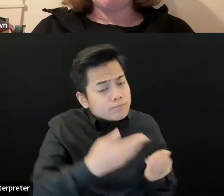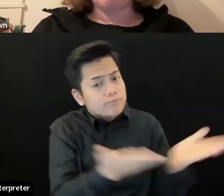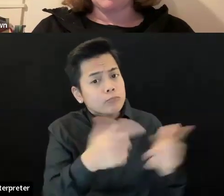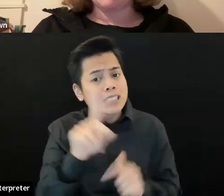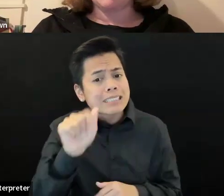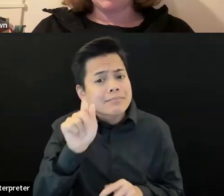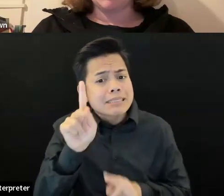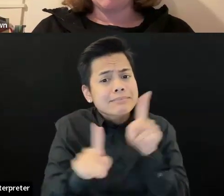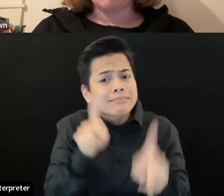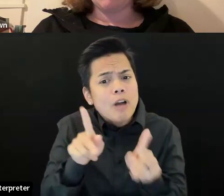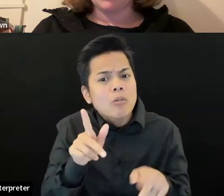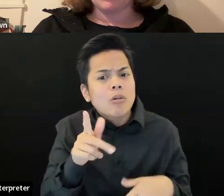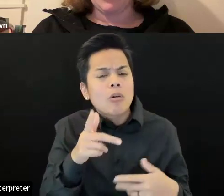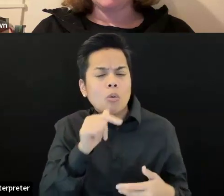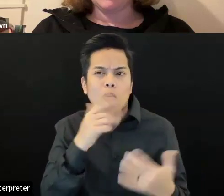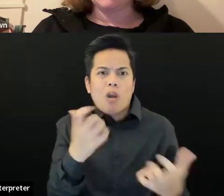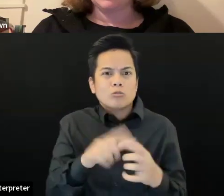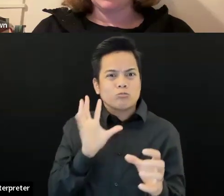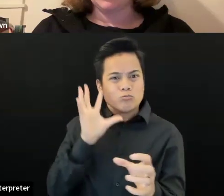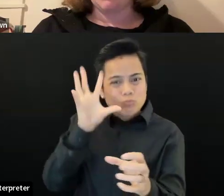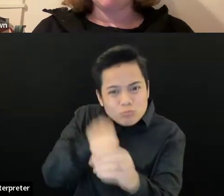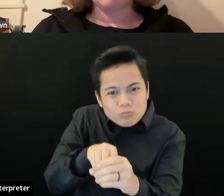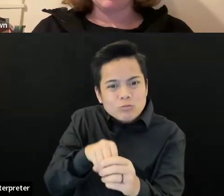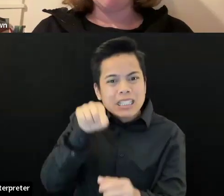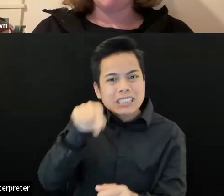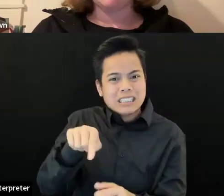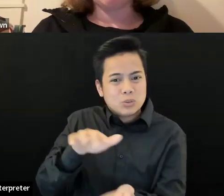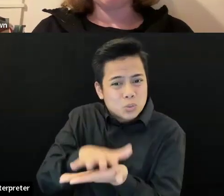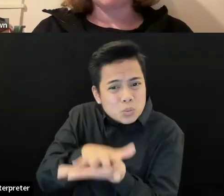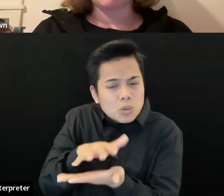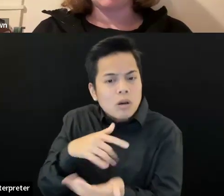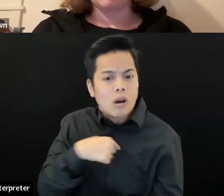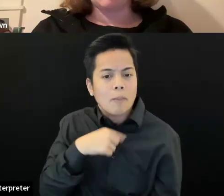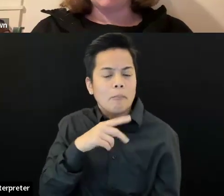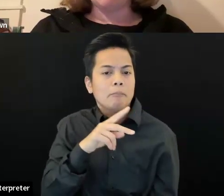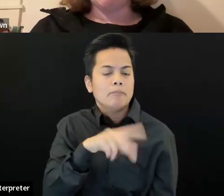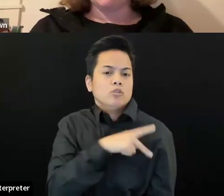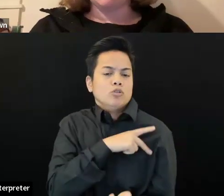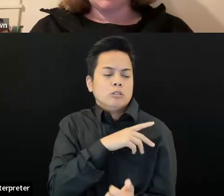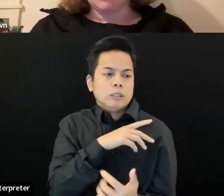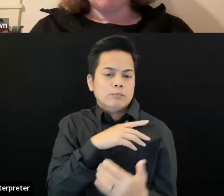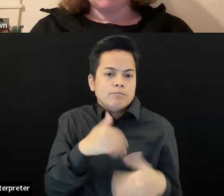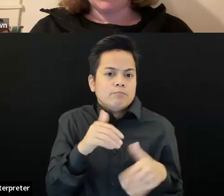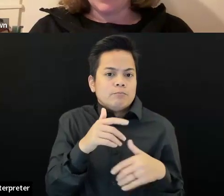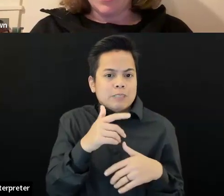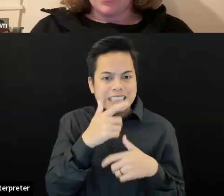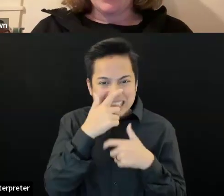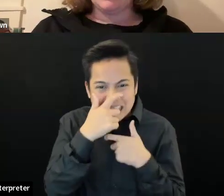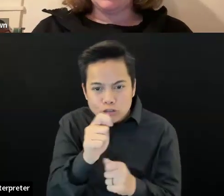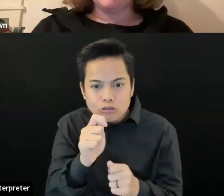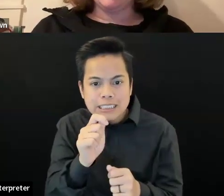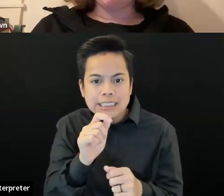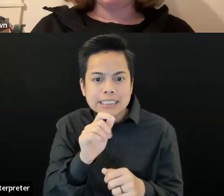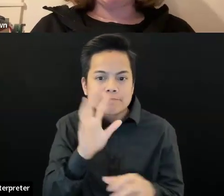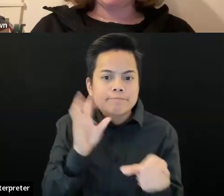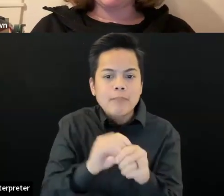Fellowship, but did not go through with it as I didn't think I was the type of disabled person who is being sought after. I